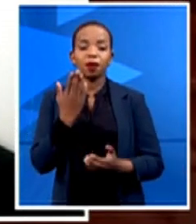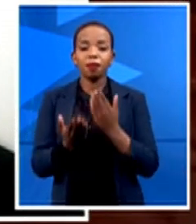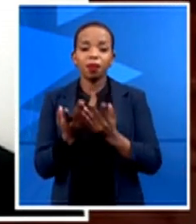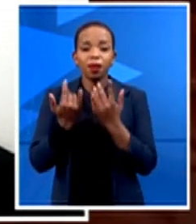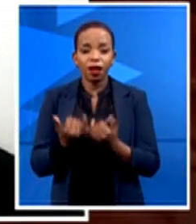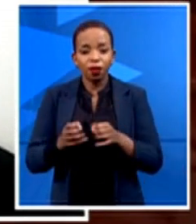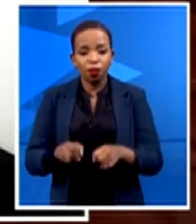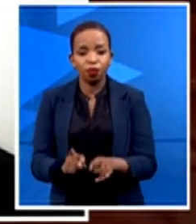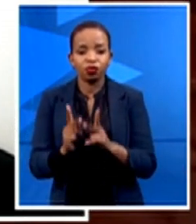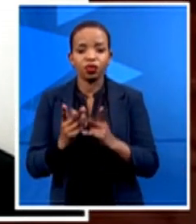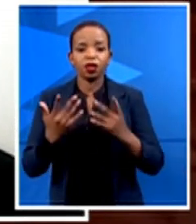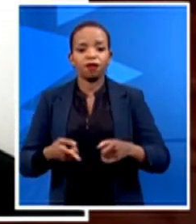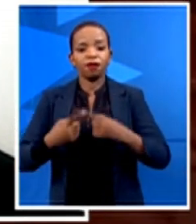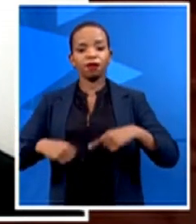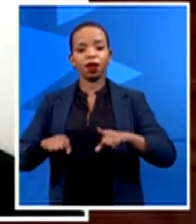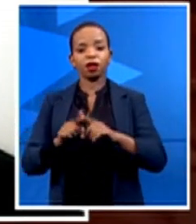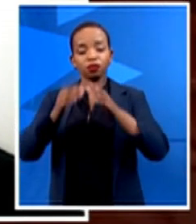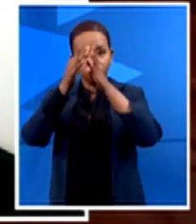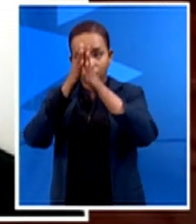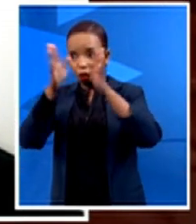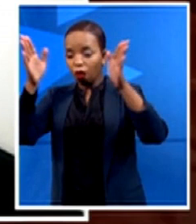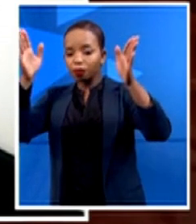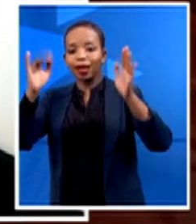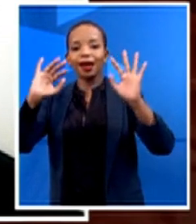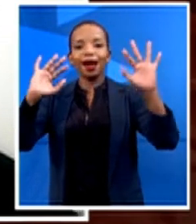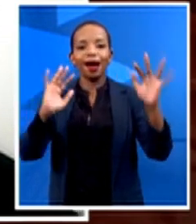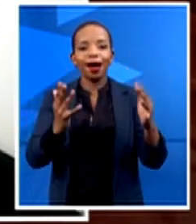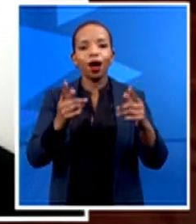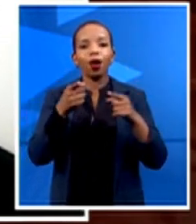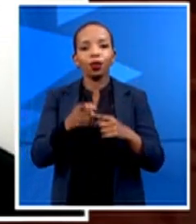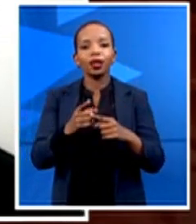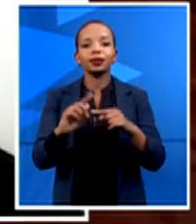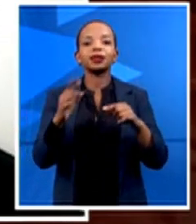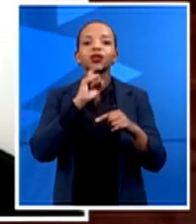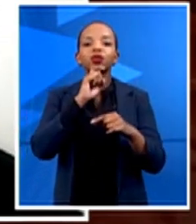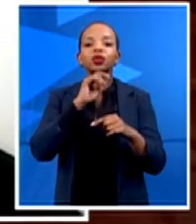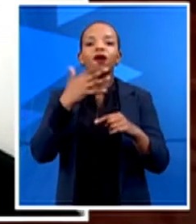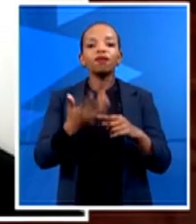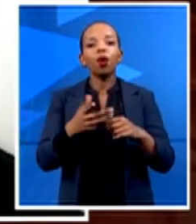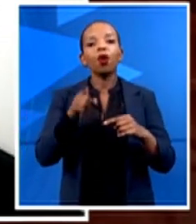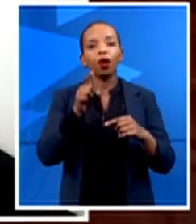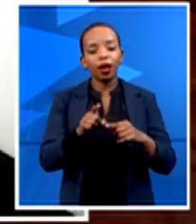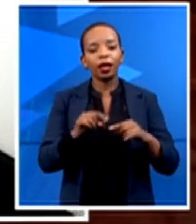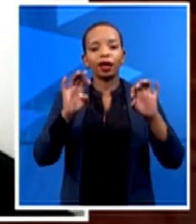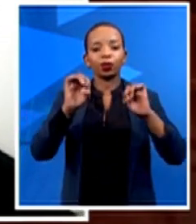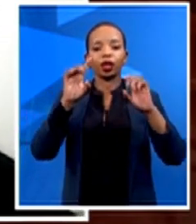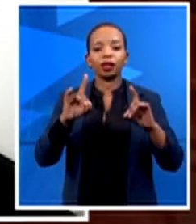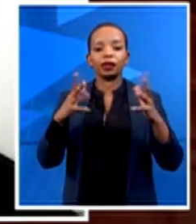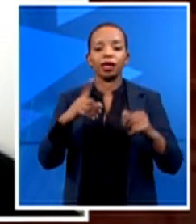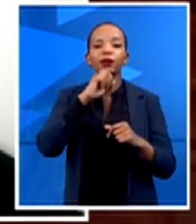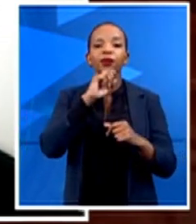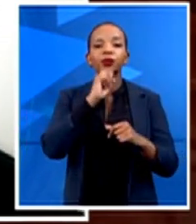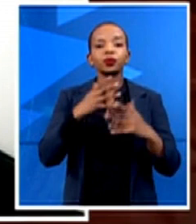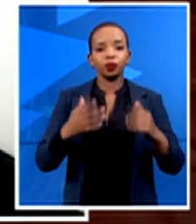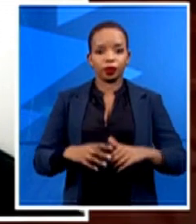is driven, you know, from a policy position perspective. So, I've traveled wide in the country,